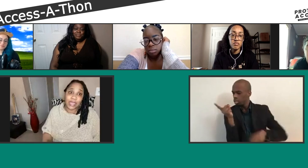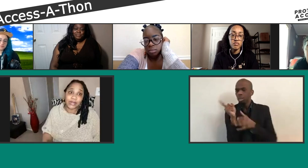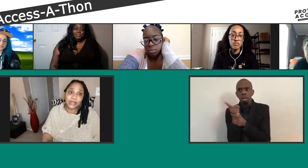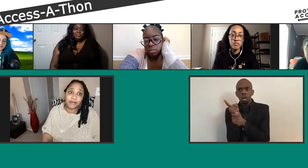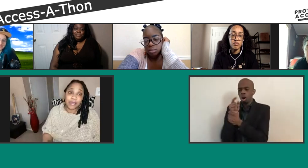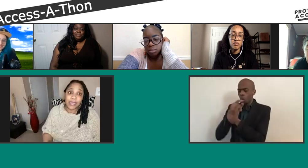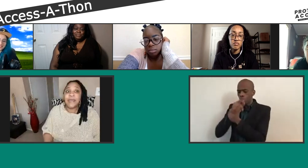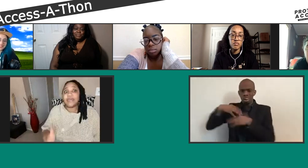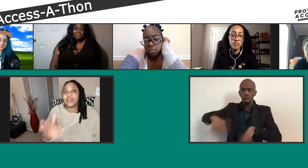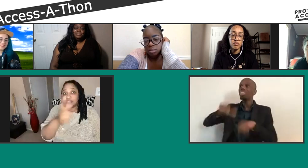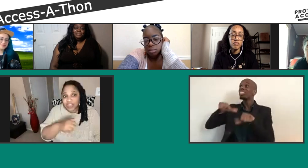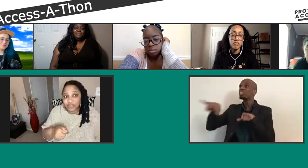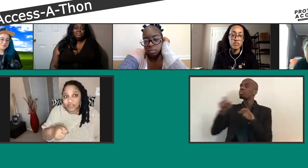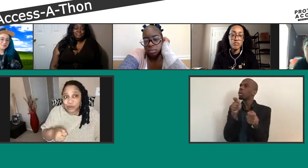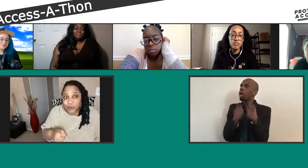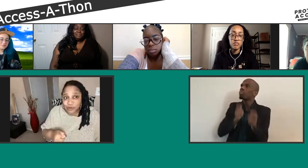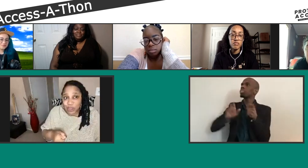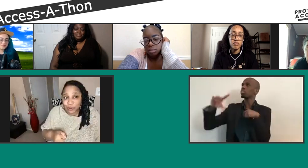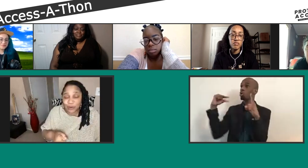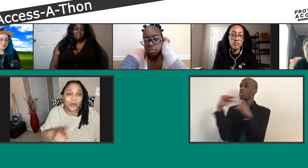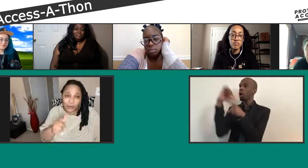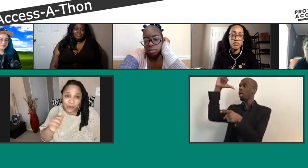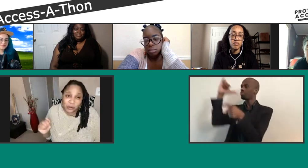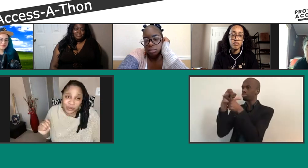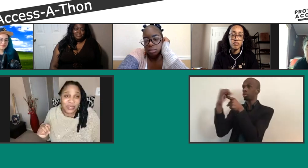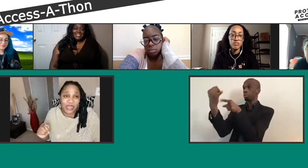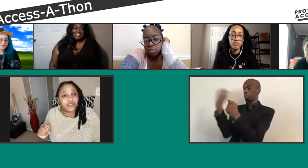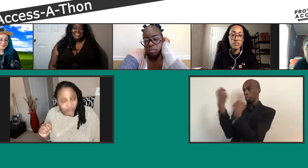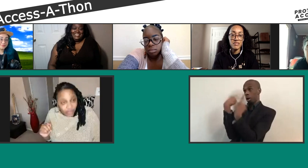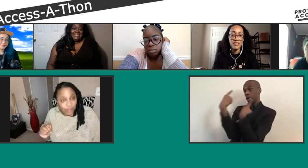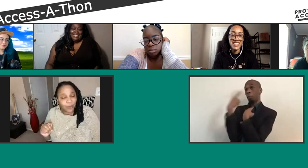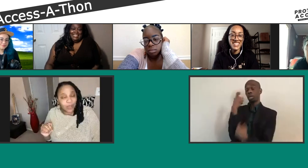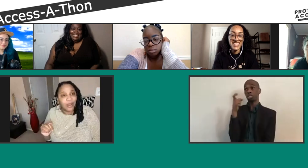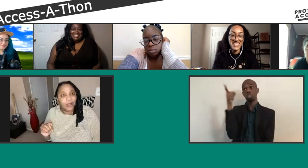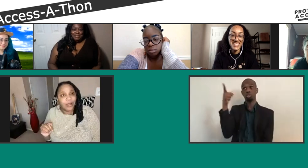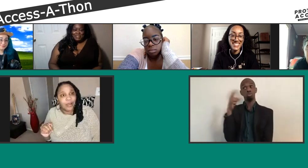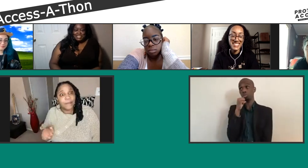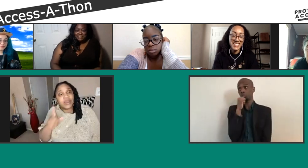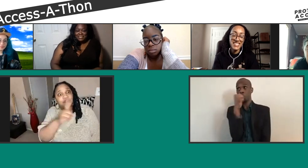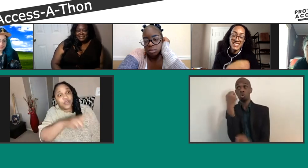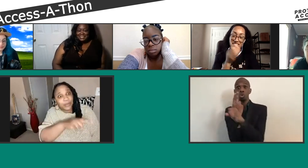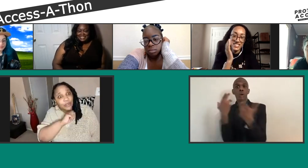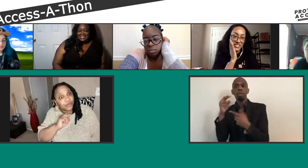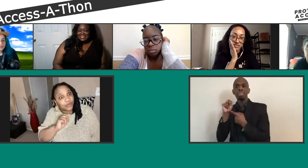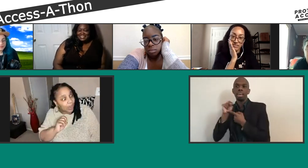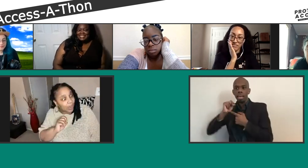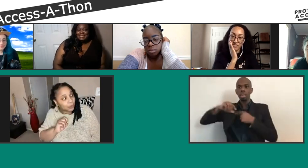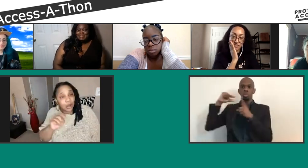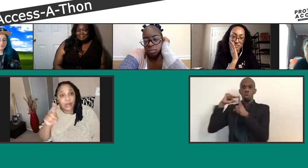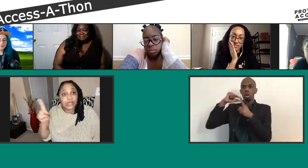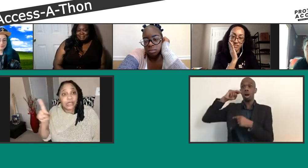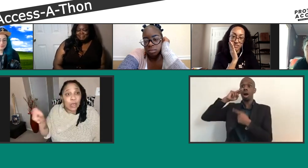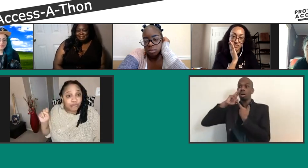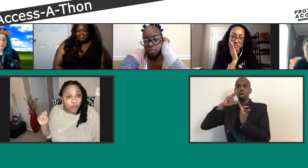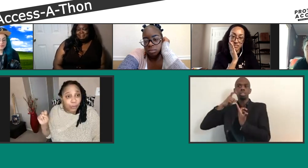you can, right? Because you definitely don't use the N-word. you know, some of y'all do, but if you don't be using the racist